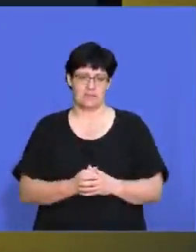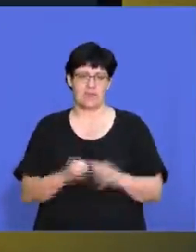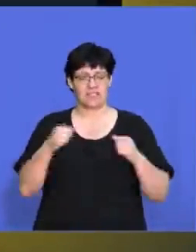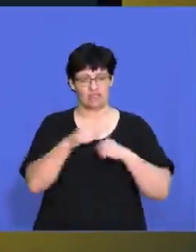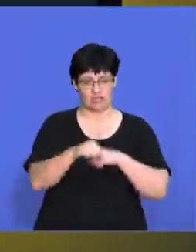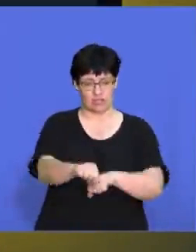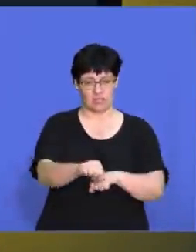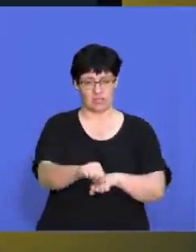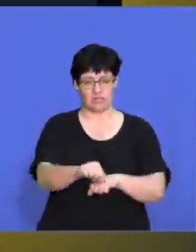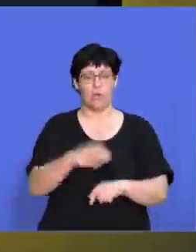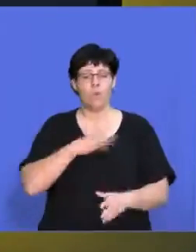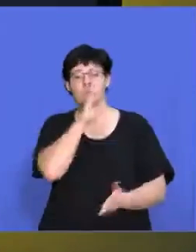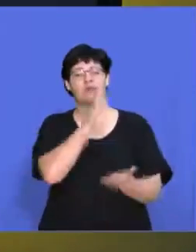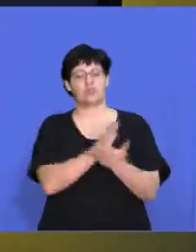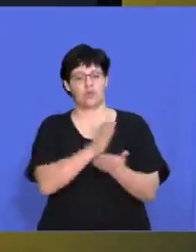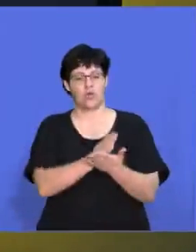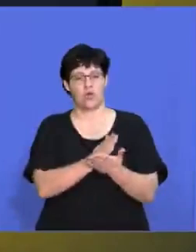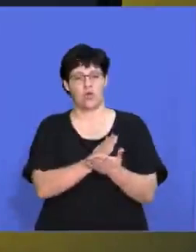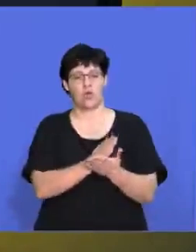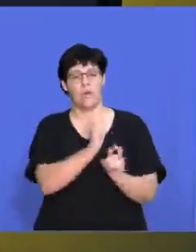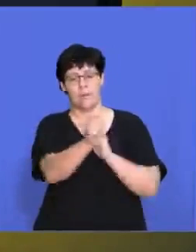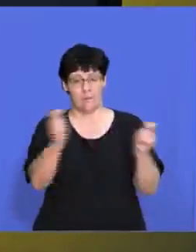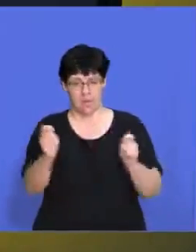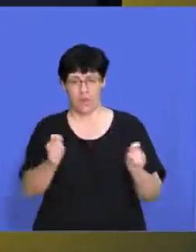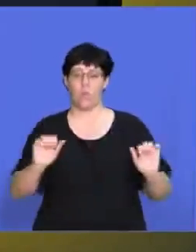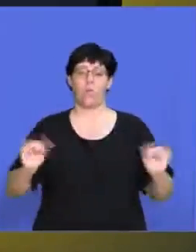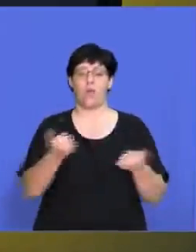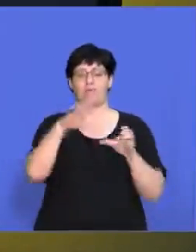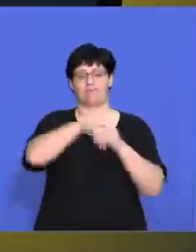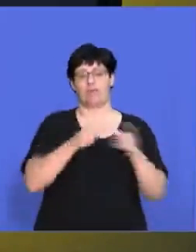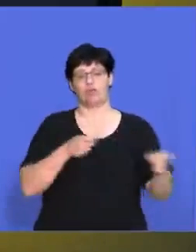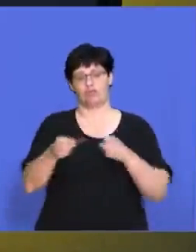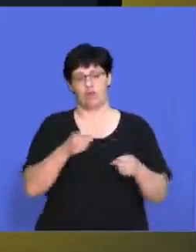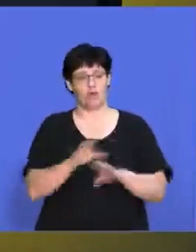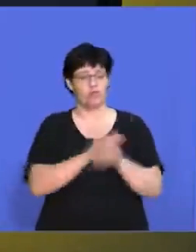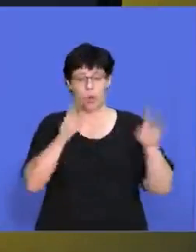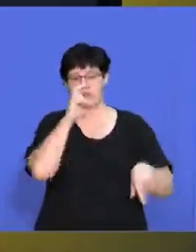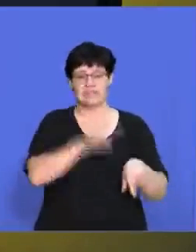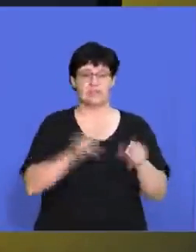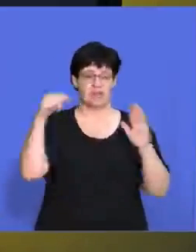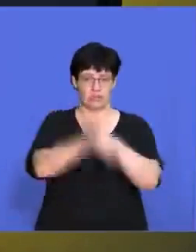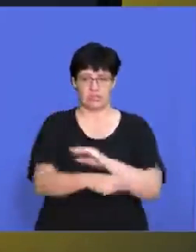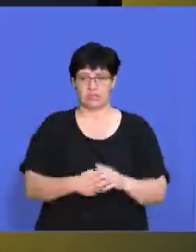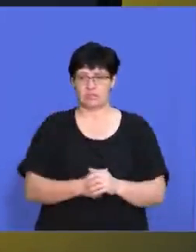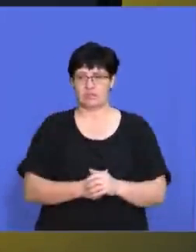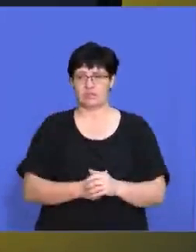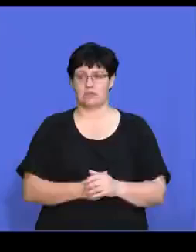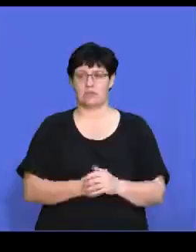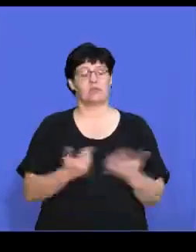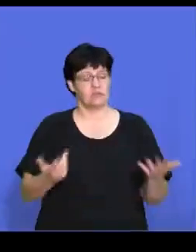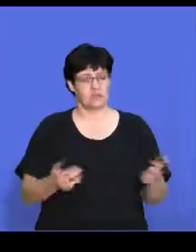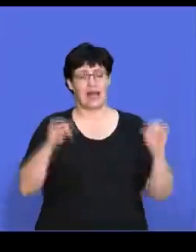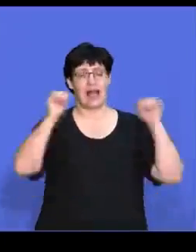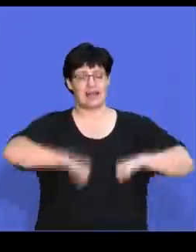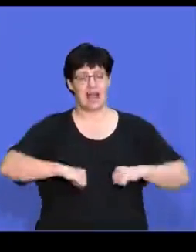strategy, we want to ensure that our debt levels are well within control, that we don't have to be liquidated. And then it's